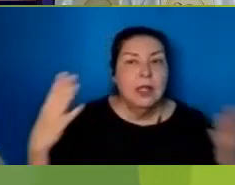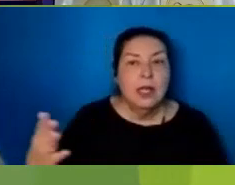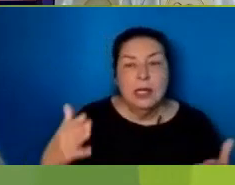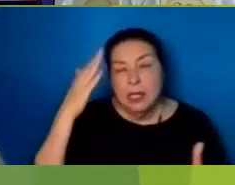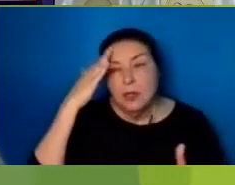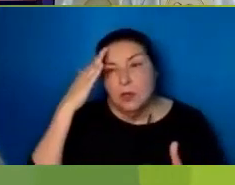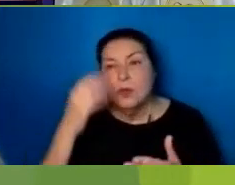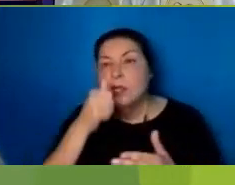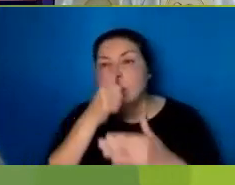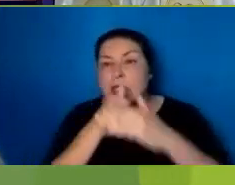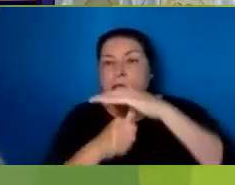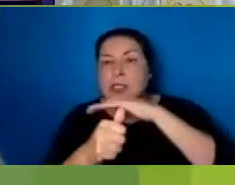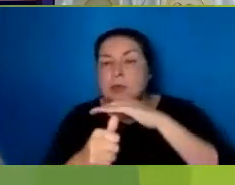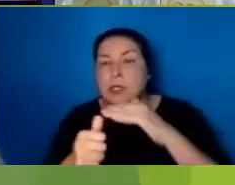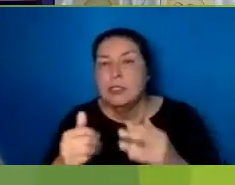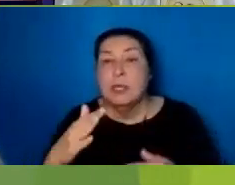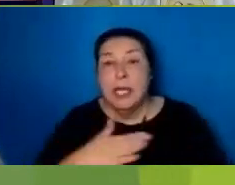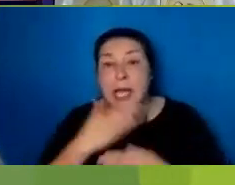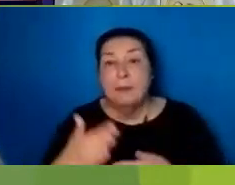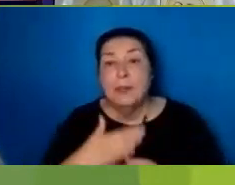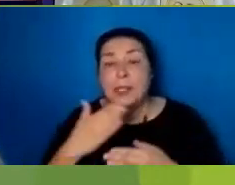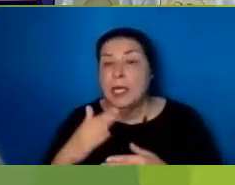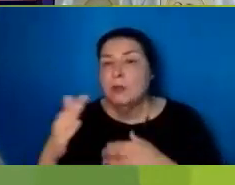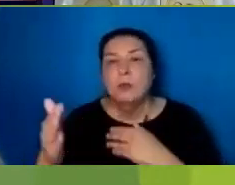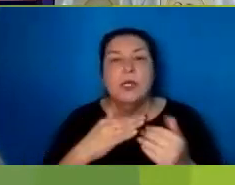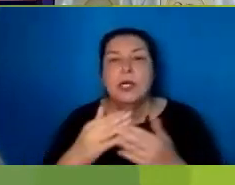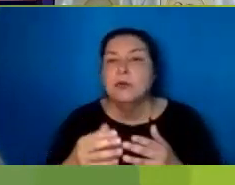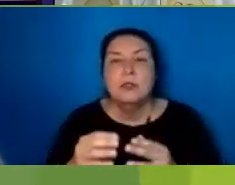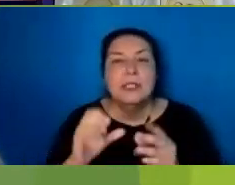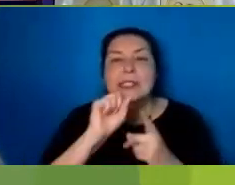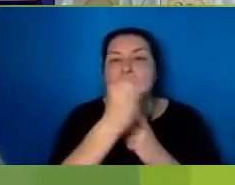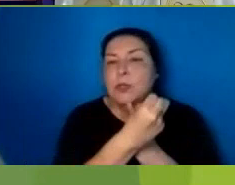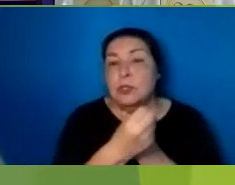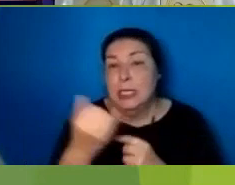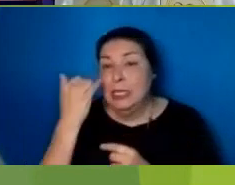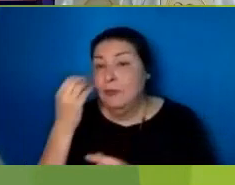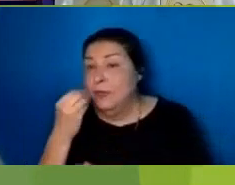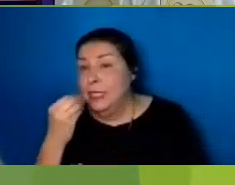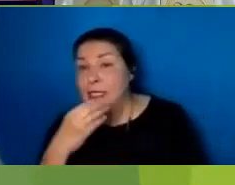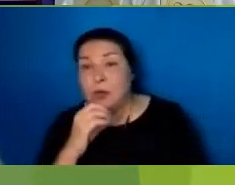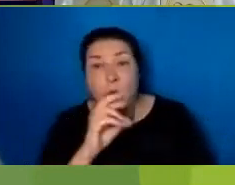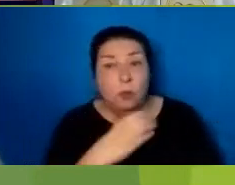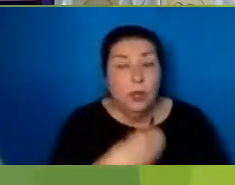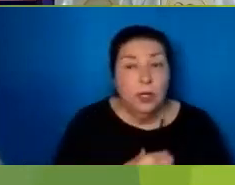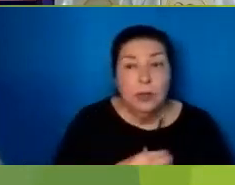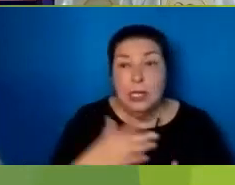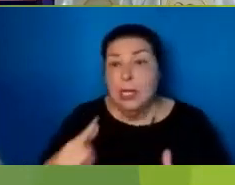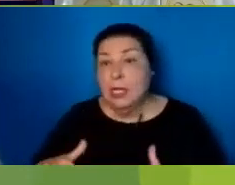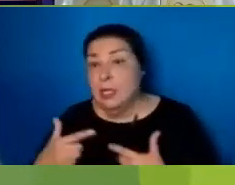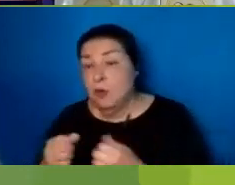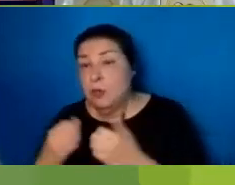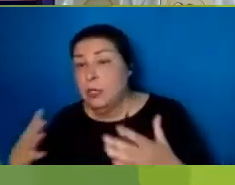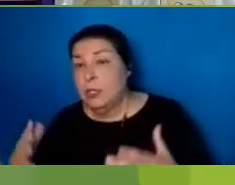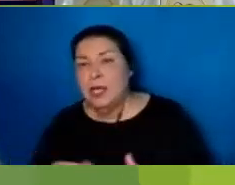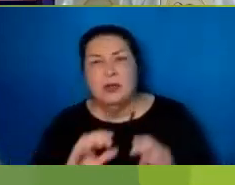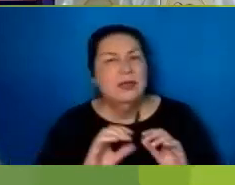In any And every Situation Whether Well fed Or hungry Whether Living in Plenty Or in Want I can Do